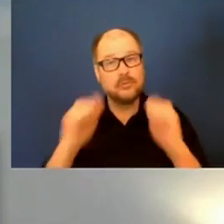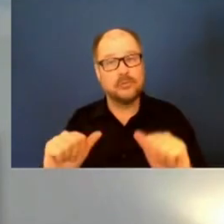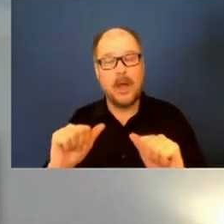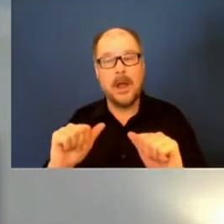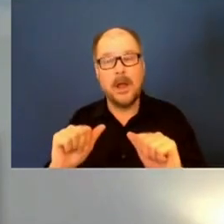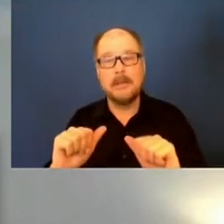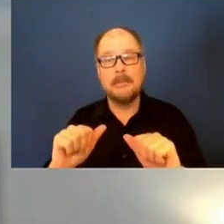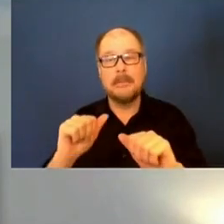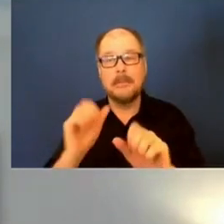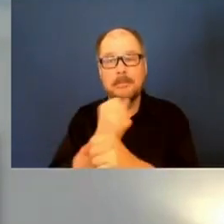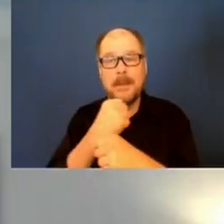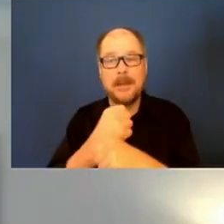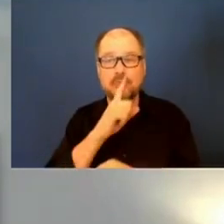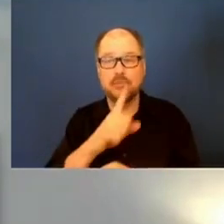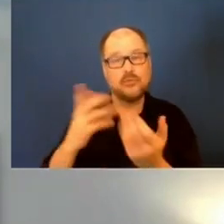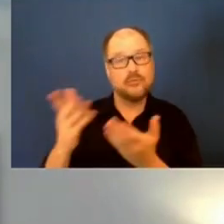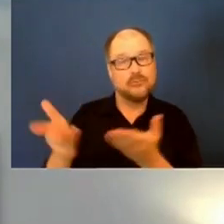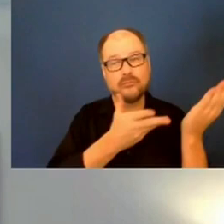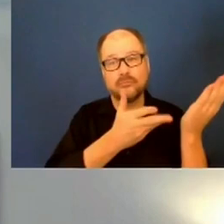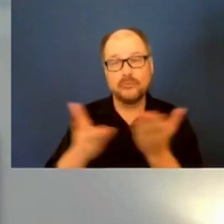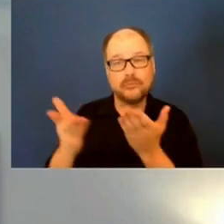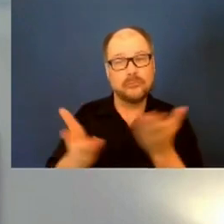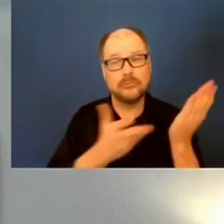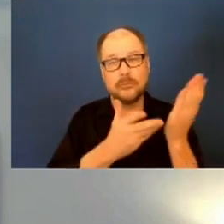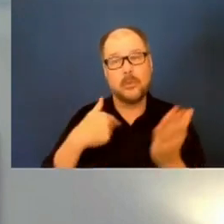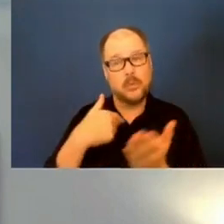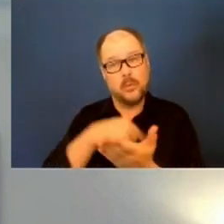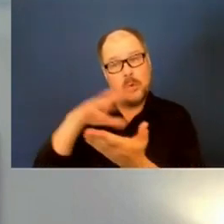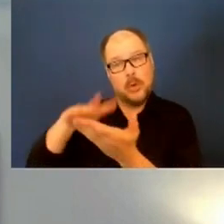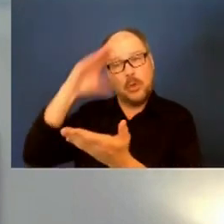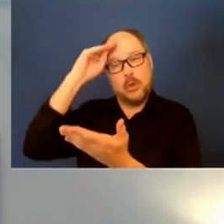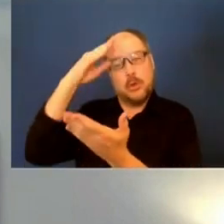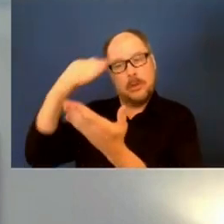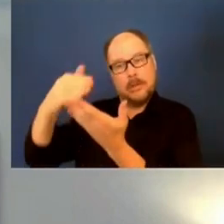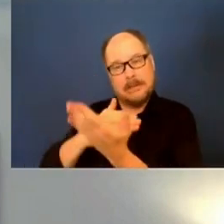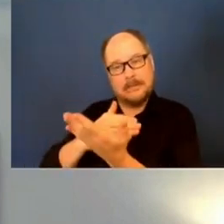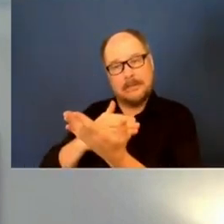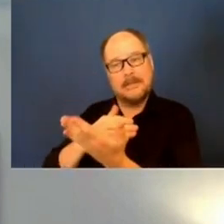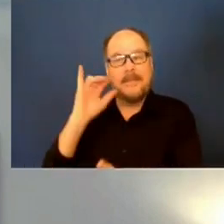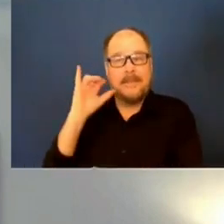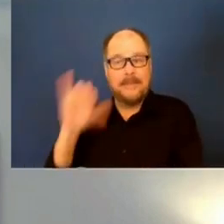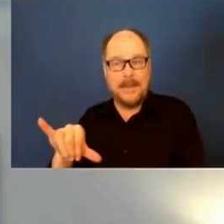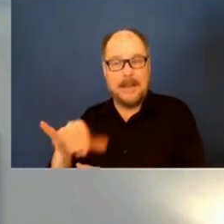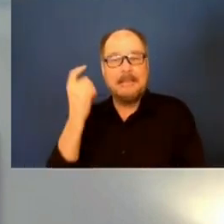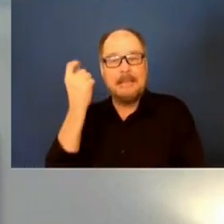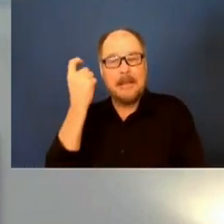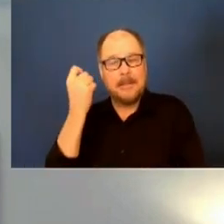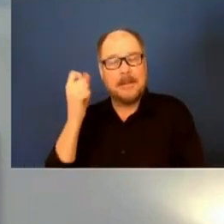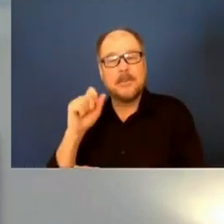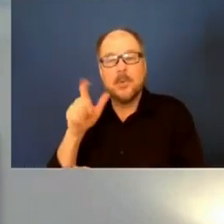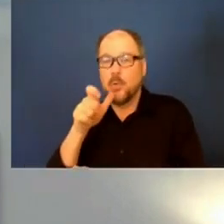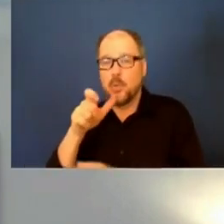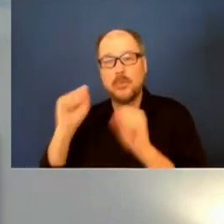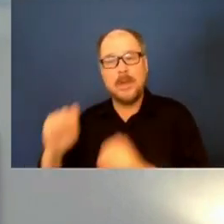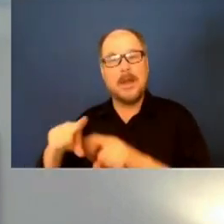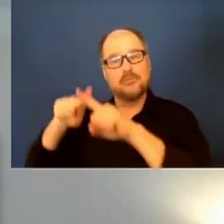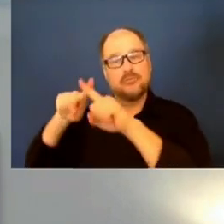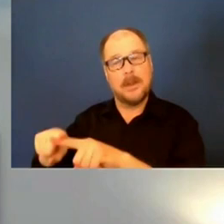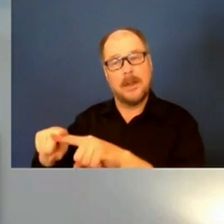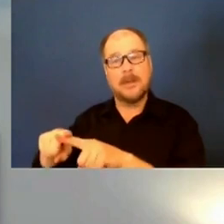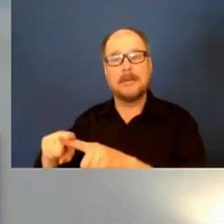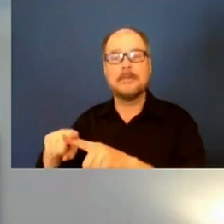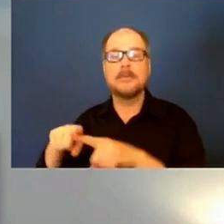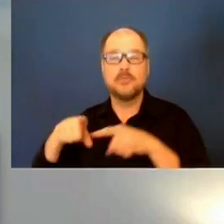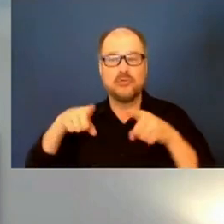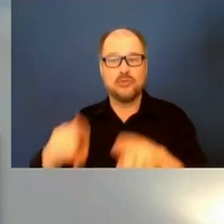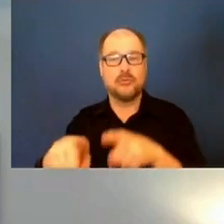transportation resources, learned a lesson there about, you know, how to go about doing that a little bit differently and who you can really rely on to help you out when you're in a